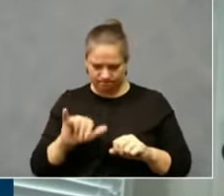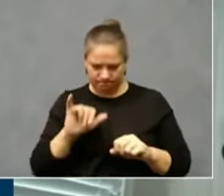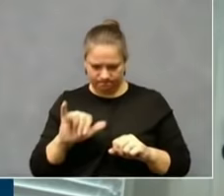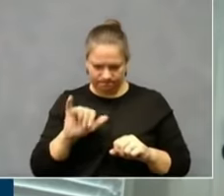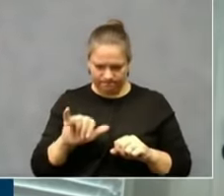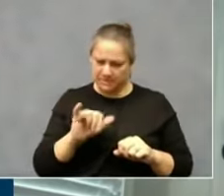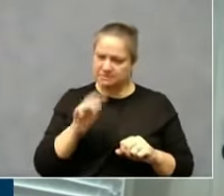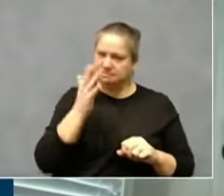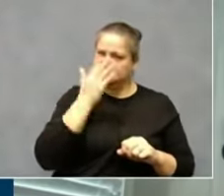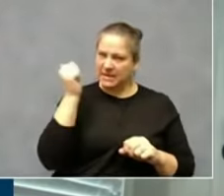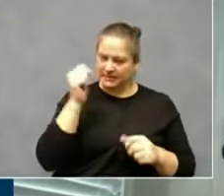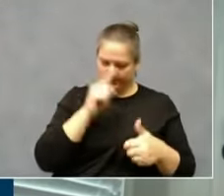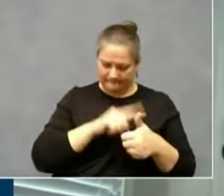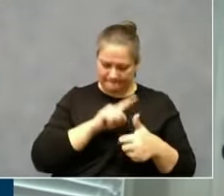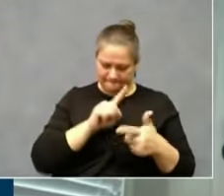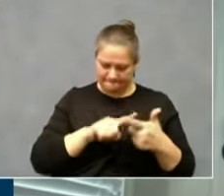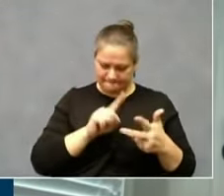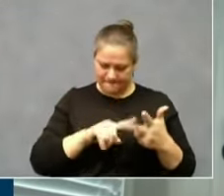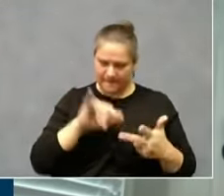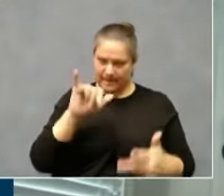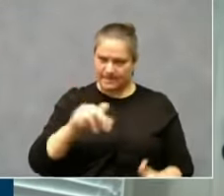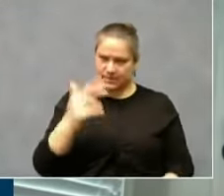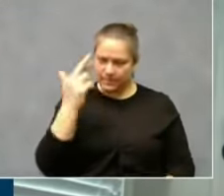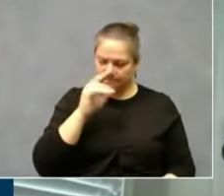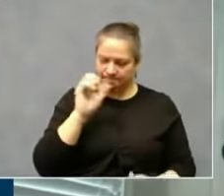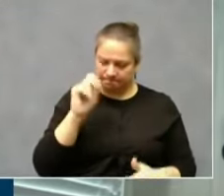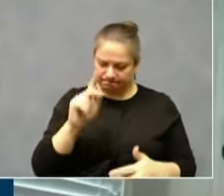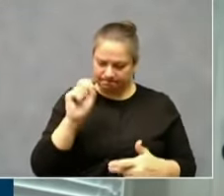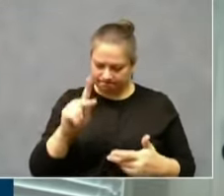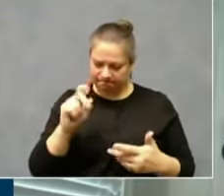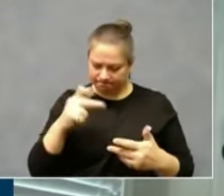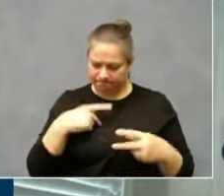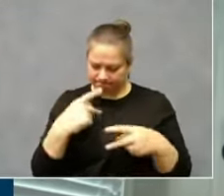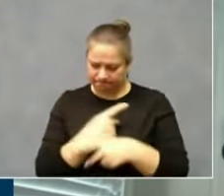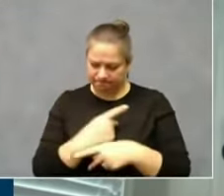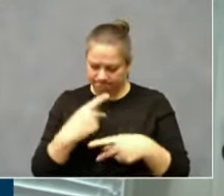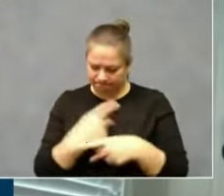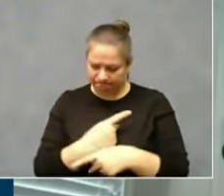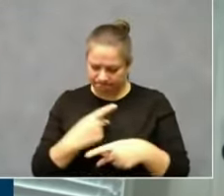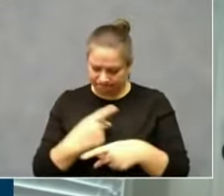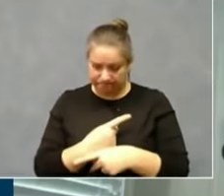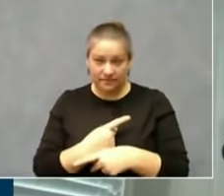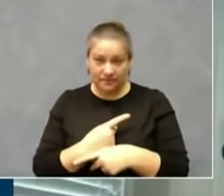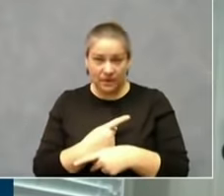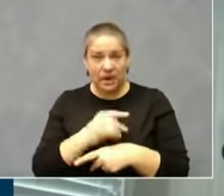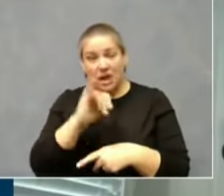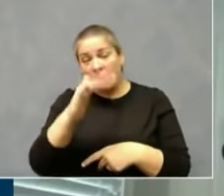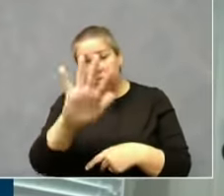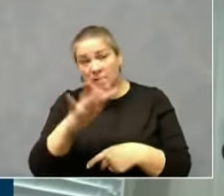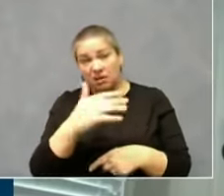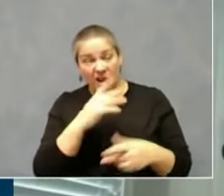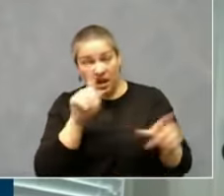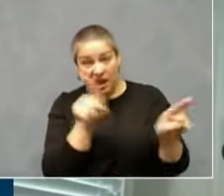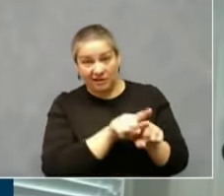a large number of Kentuckians who are doing the right things. There are a number of Kentuckians, however,